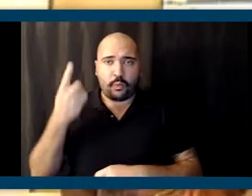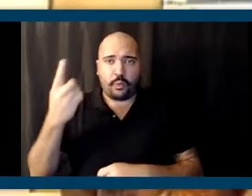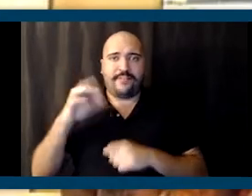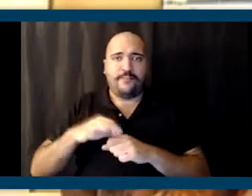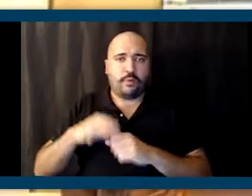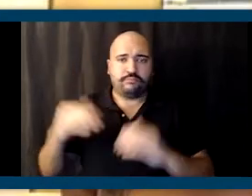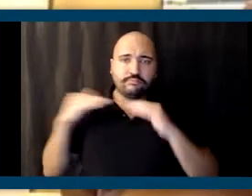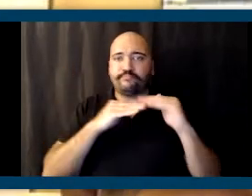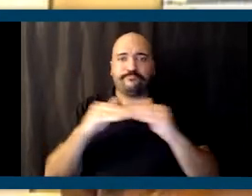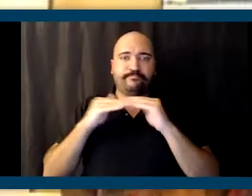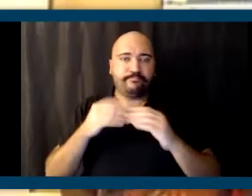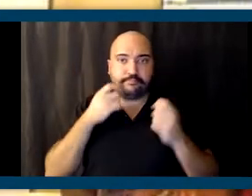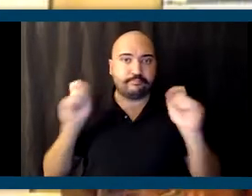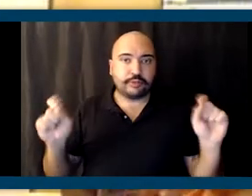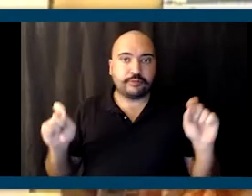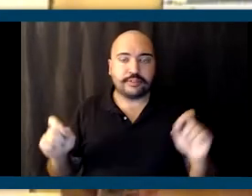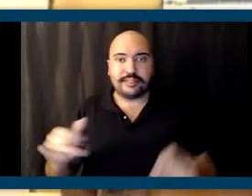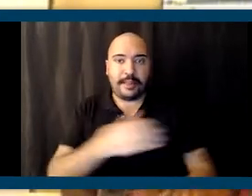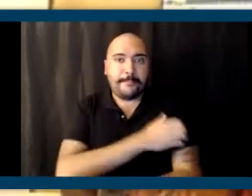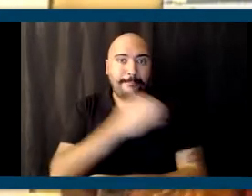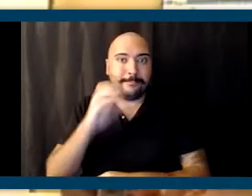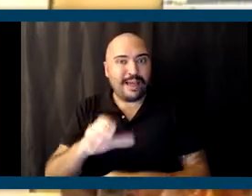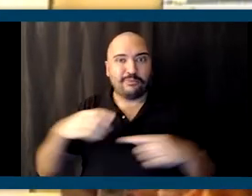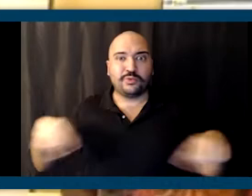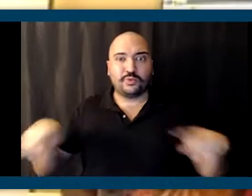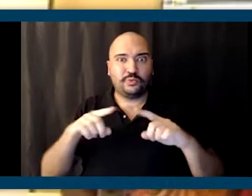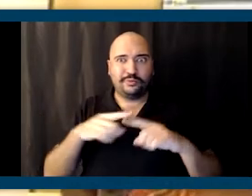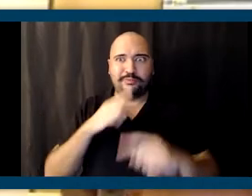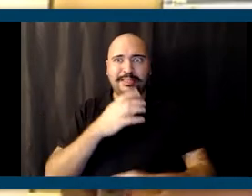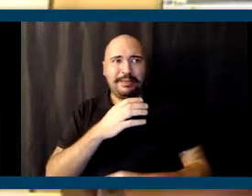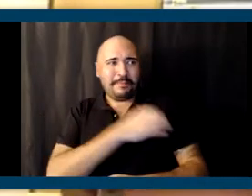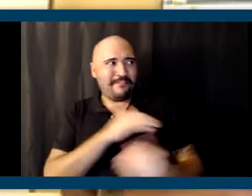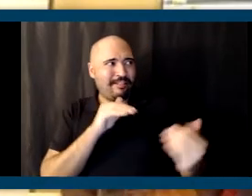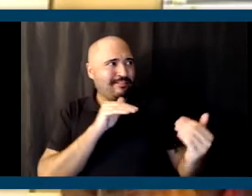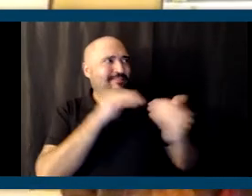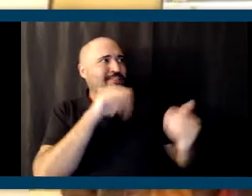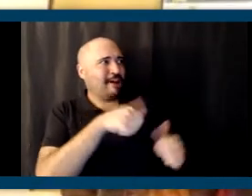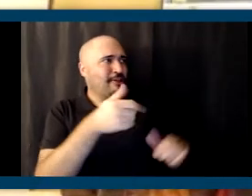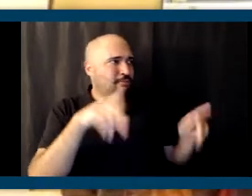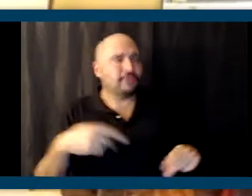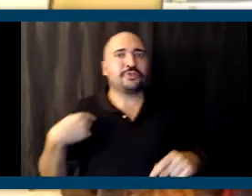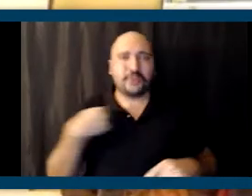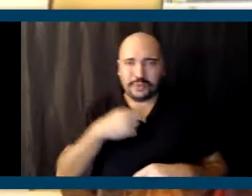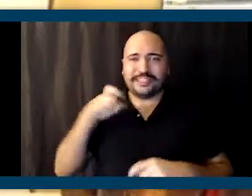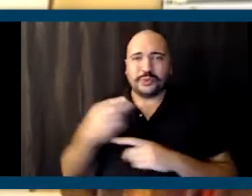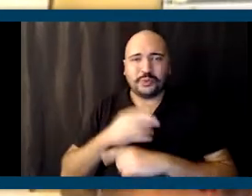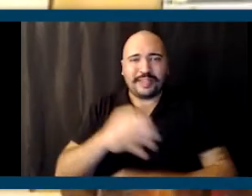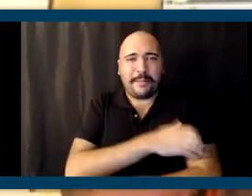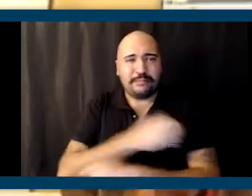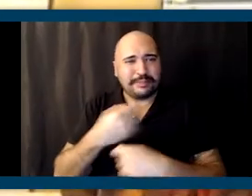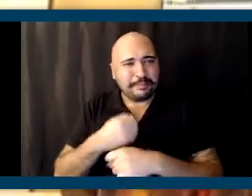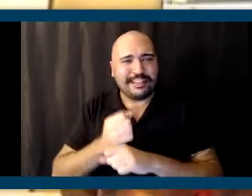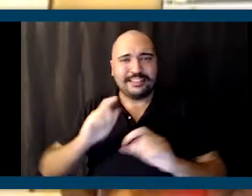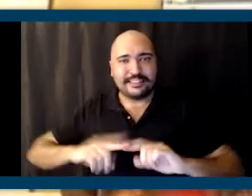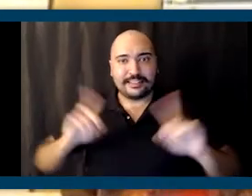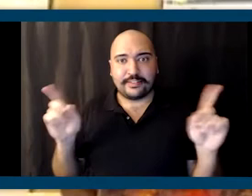everybody else. And that empowers you to be just as powerful as someone else. And we must use that power to make a difference. And so as we